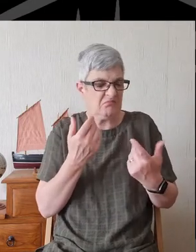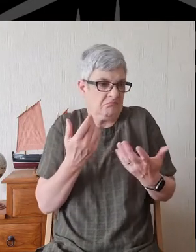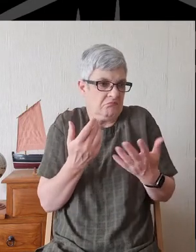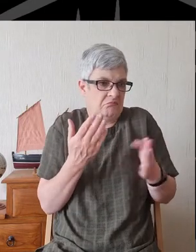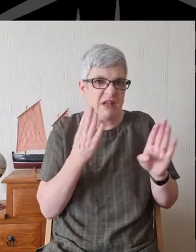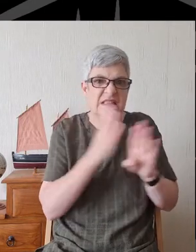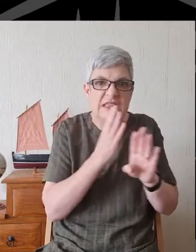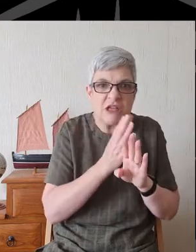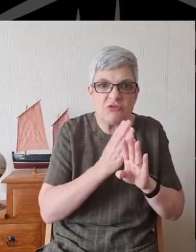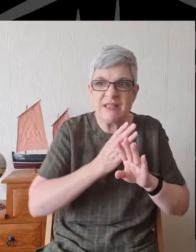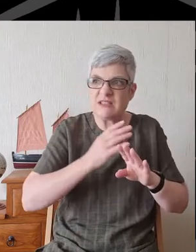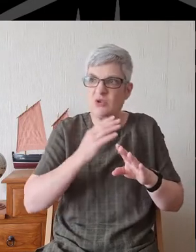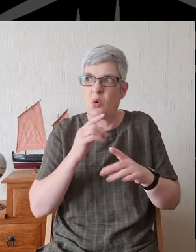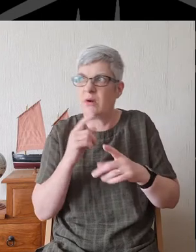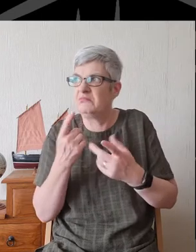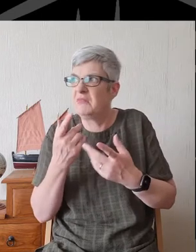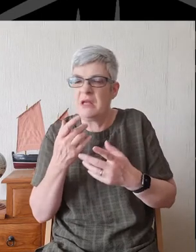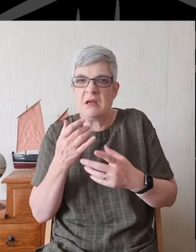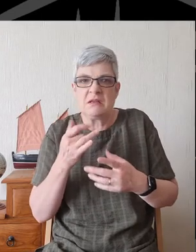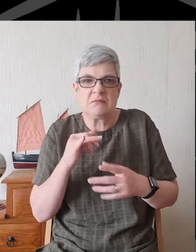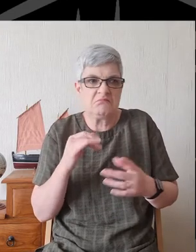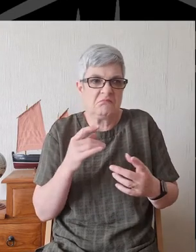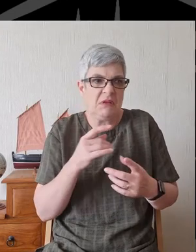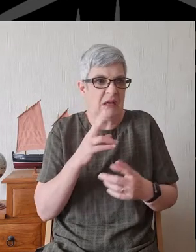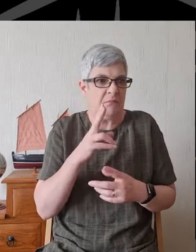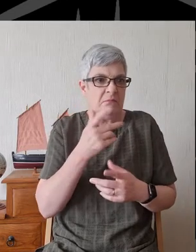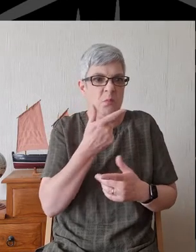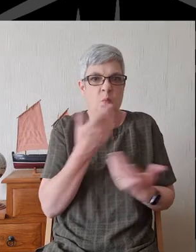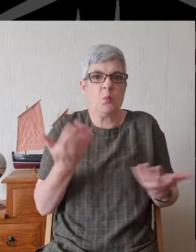hiding anonymously there.